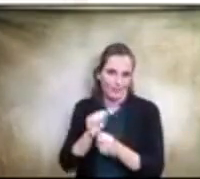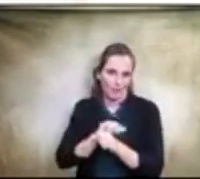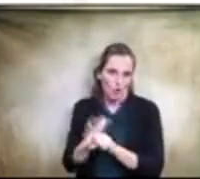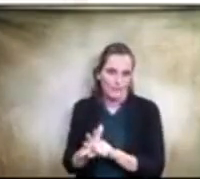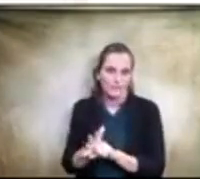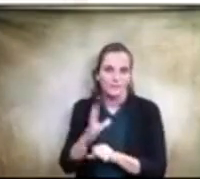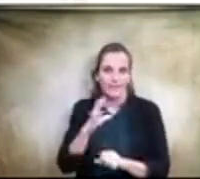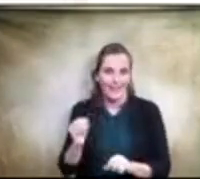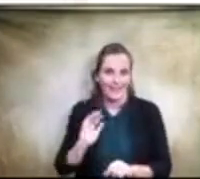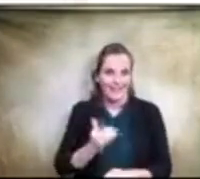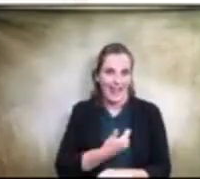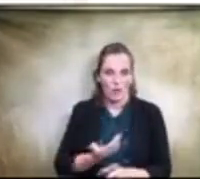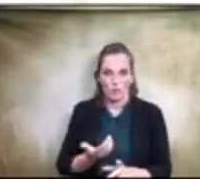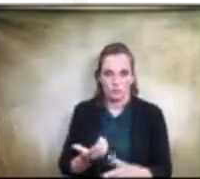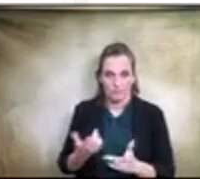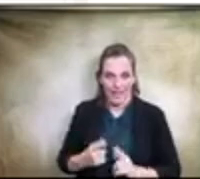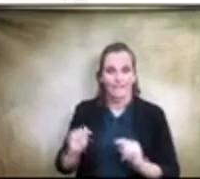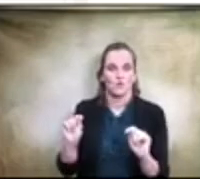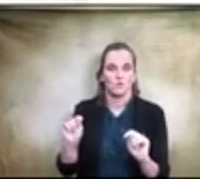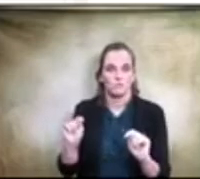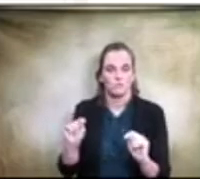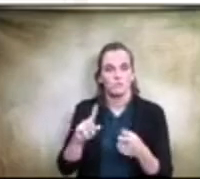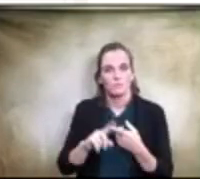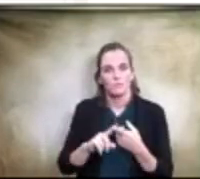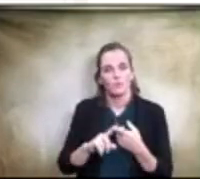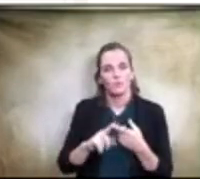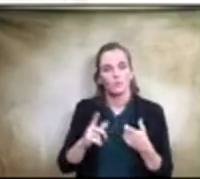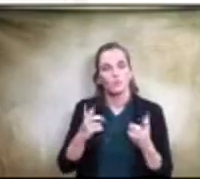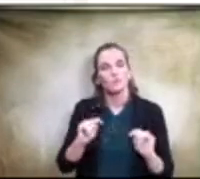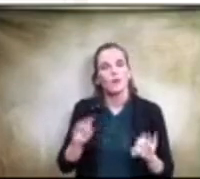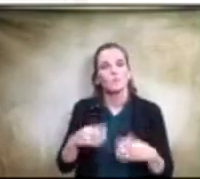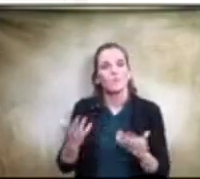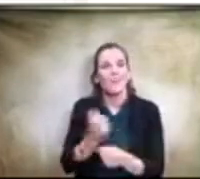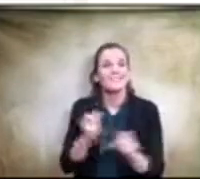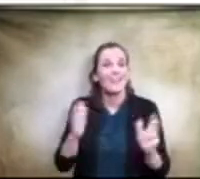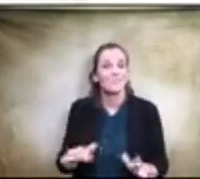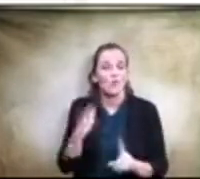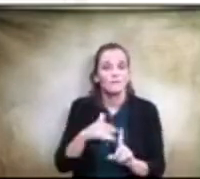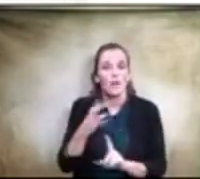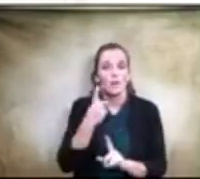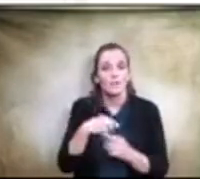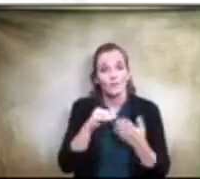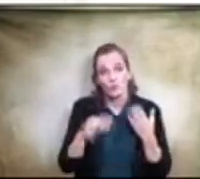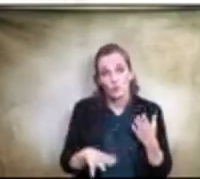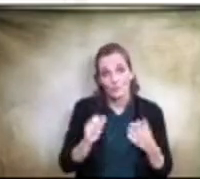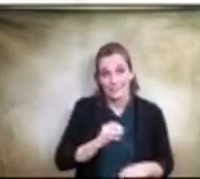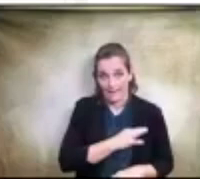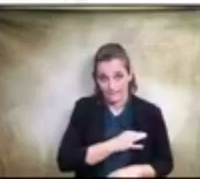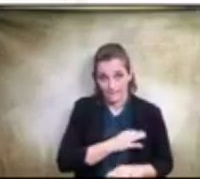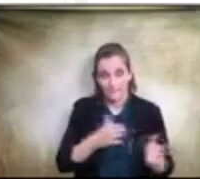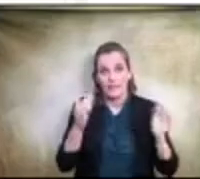efforts to try and provide a safer environment for our students and staff. And then lastly,